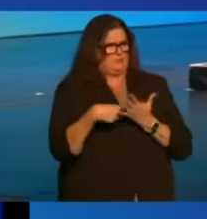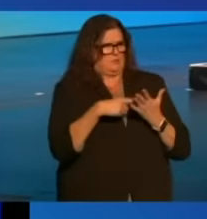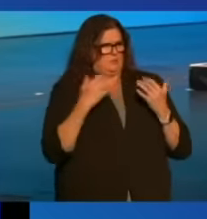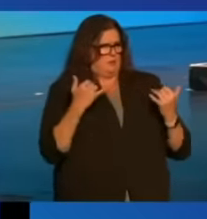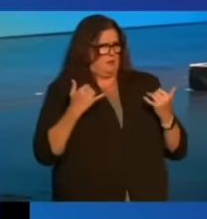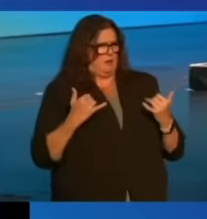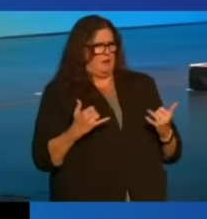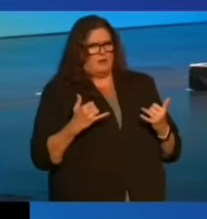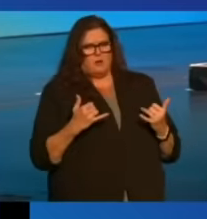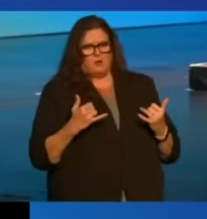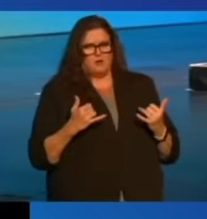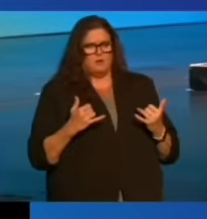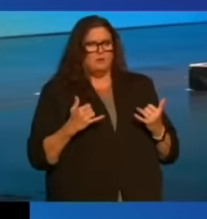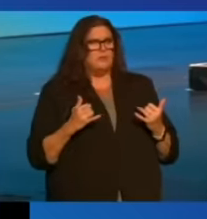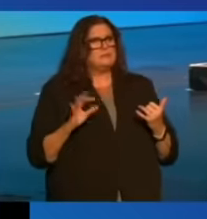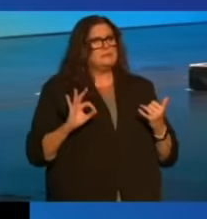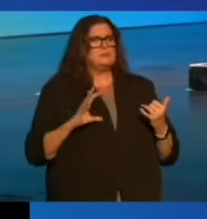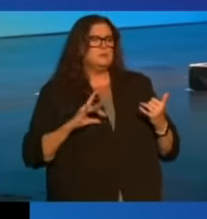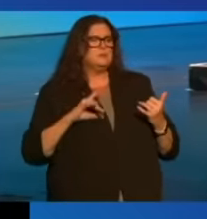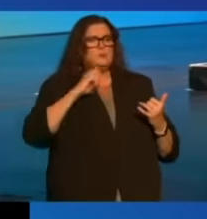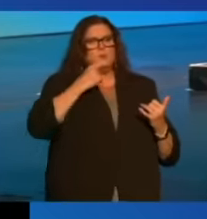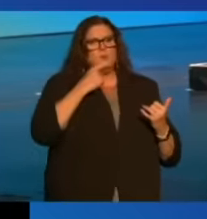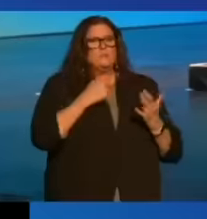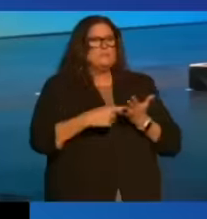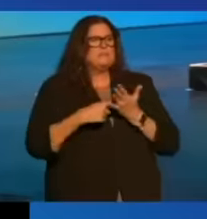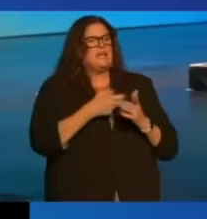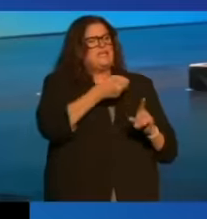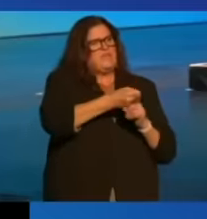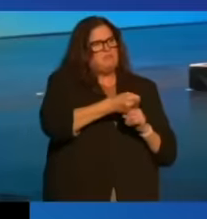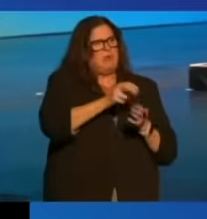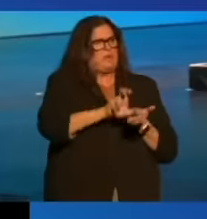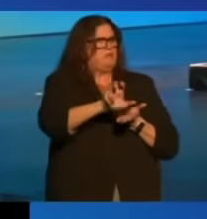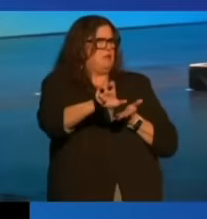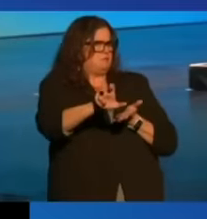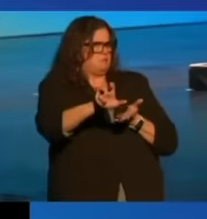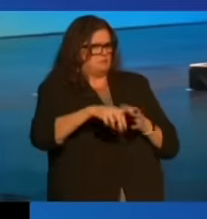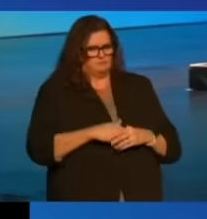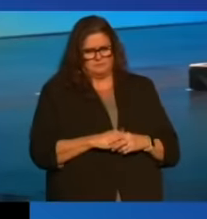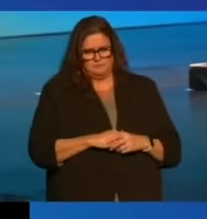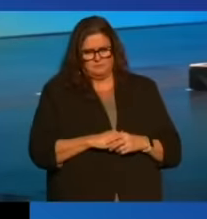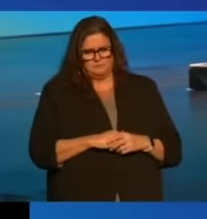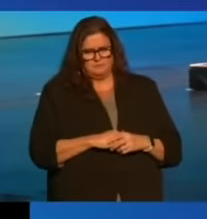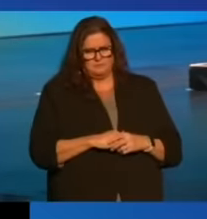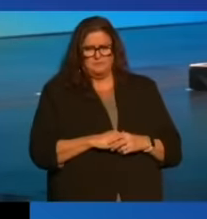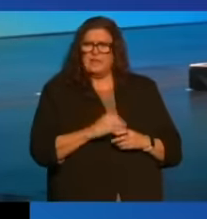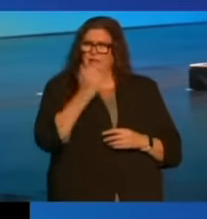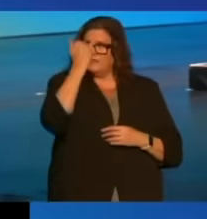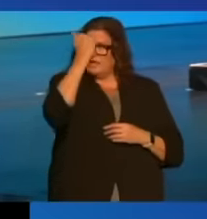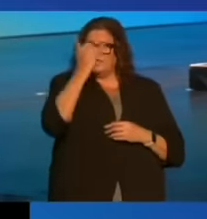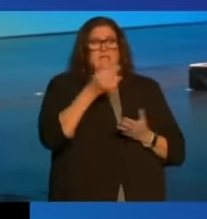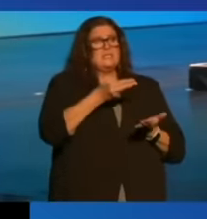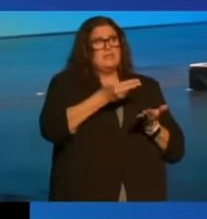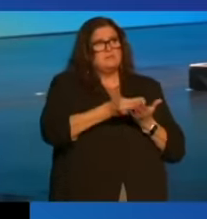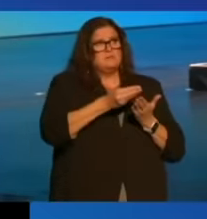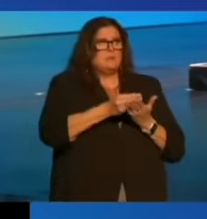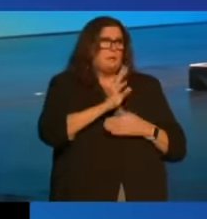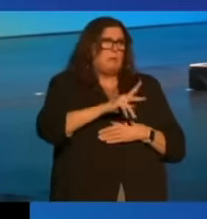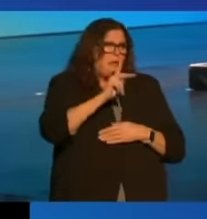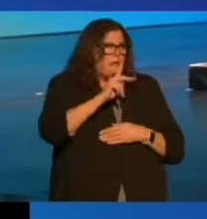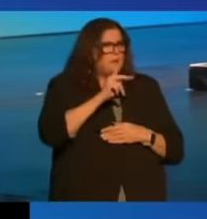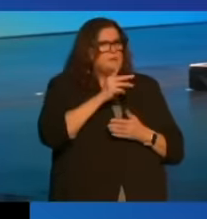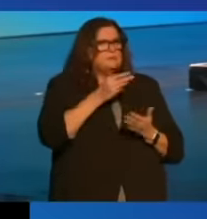right now. It's fashionable to talk about impact investing. And the idea is financial institutions